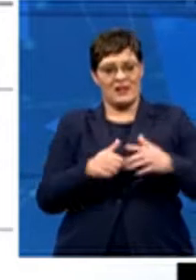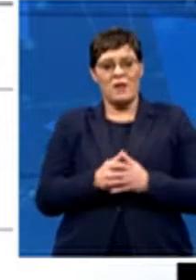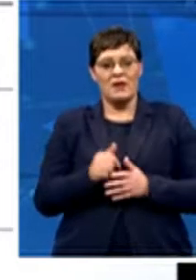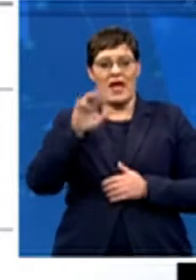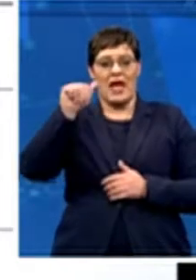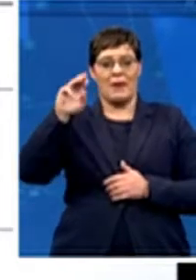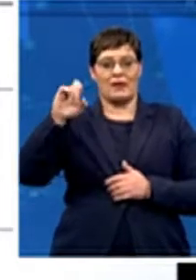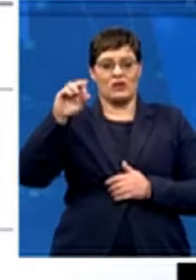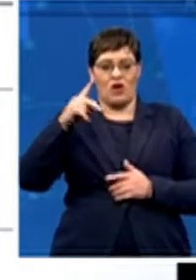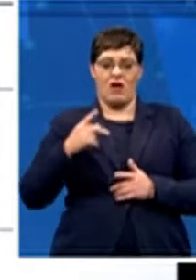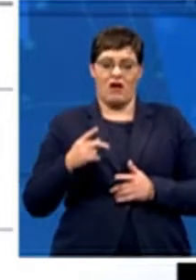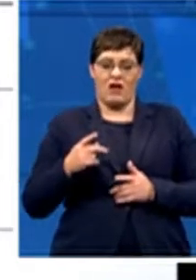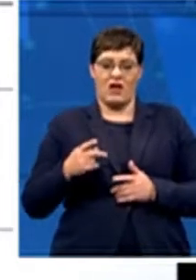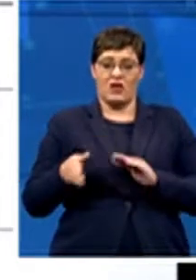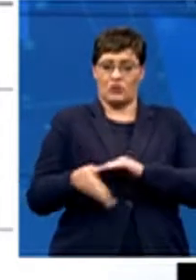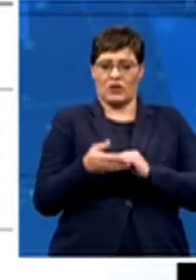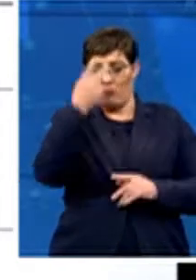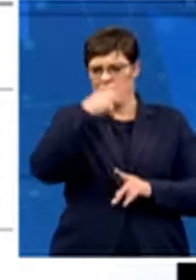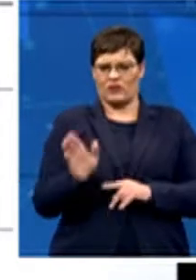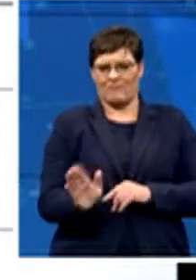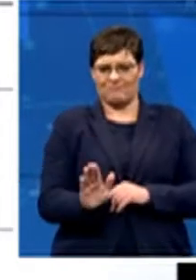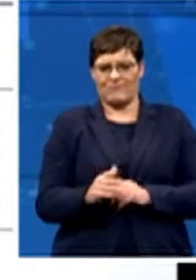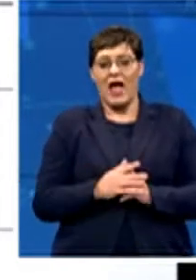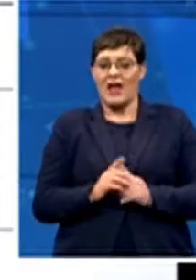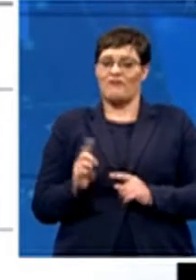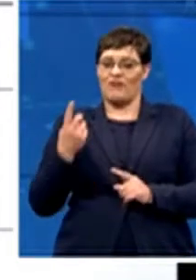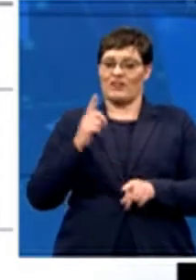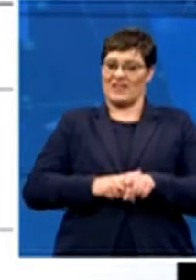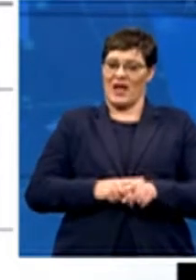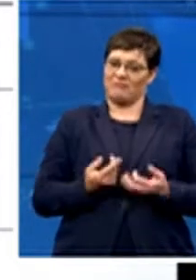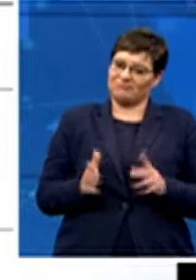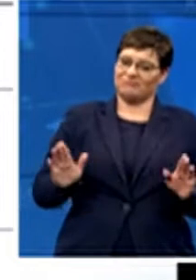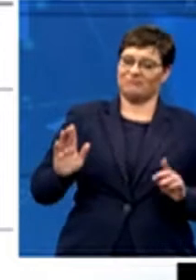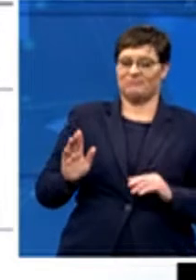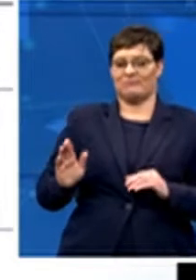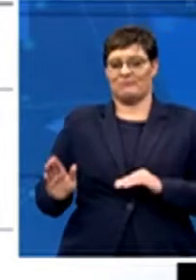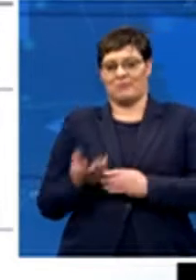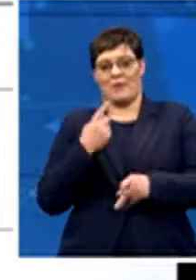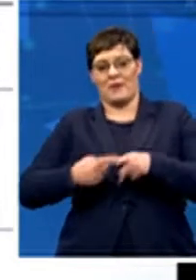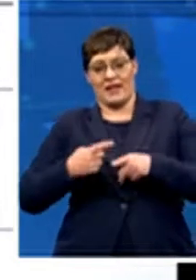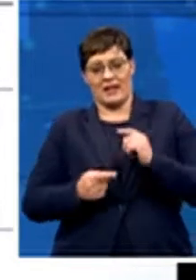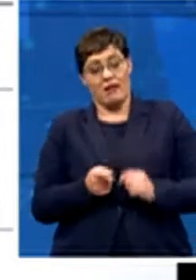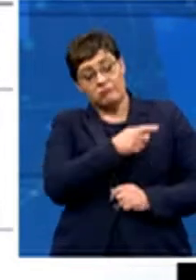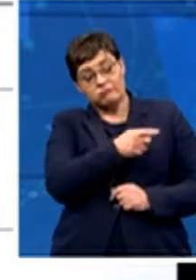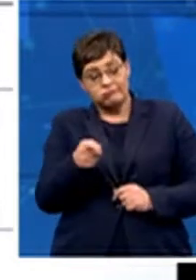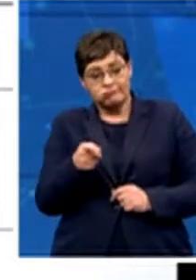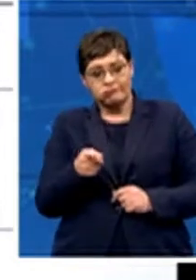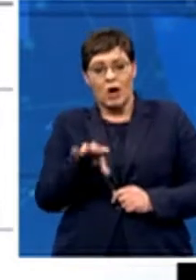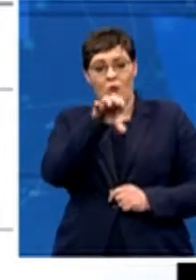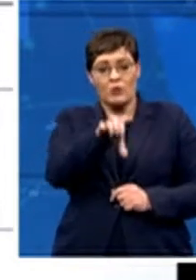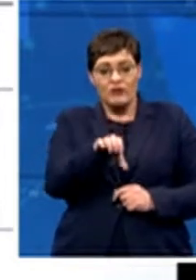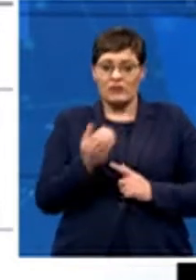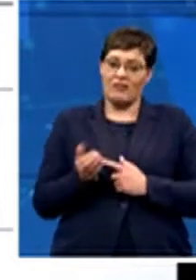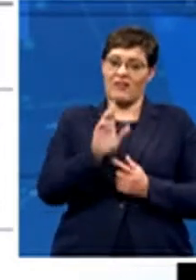debuts. And so all of these players actually made their provincial debuts and their franchise debuts fairly